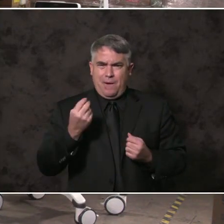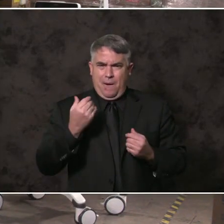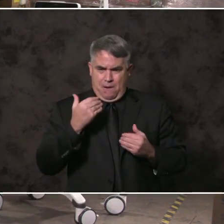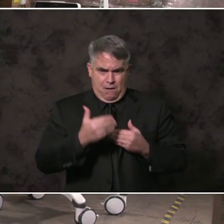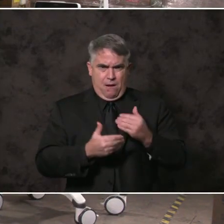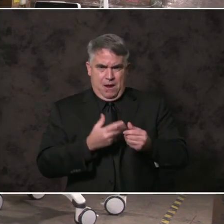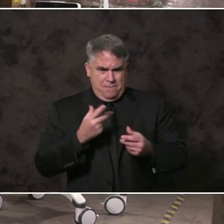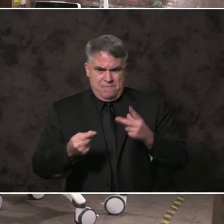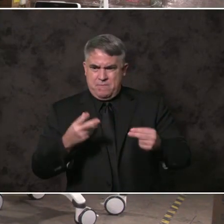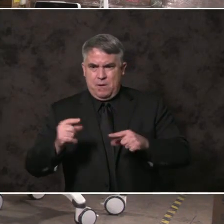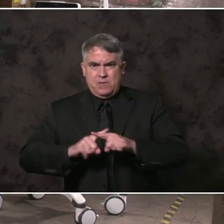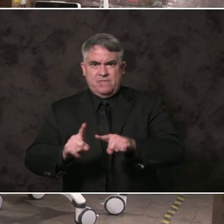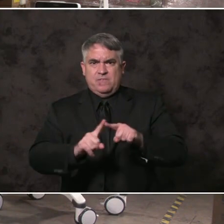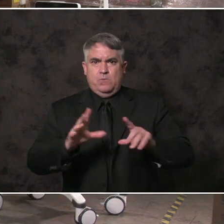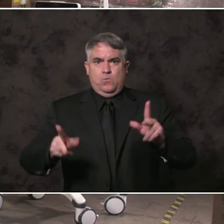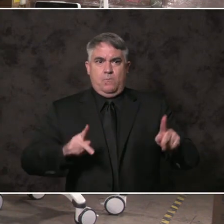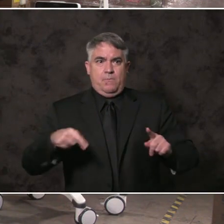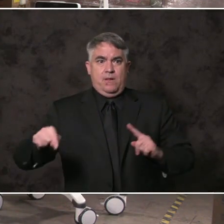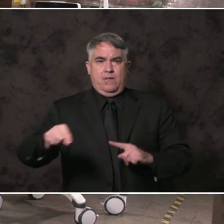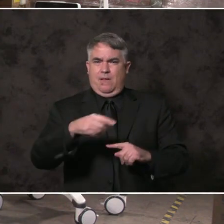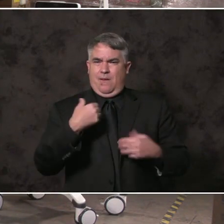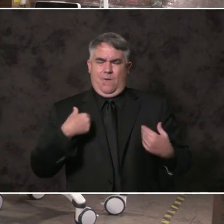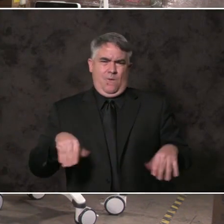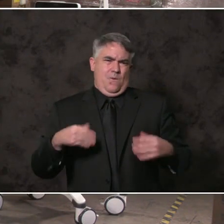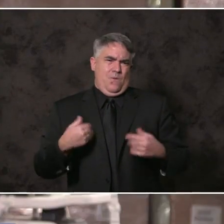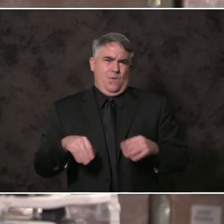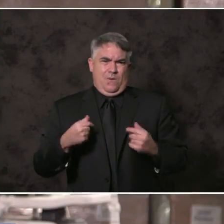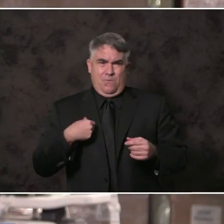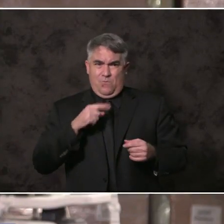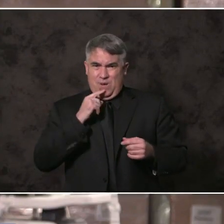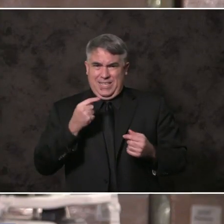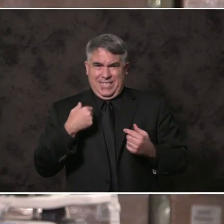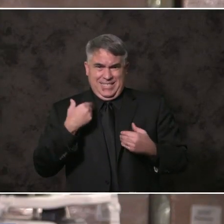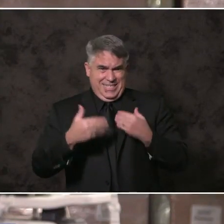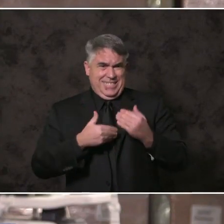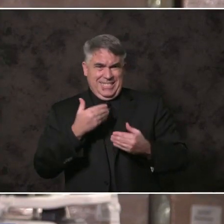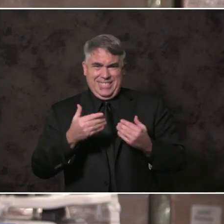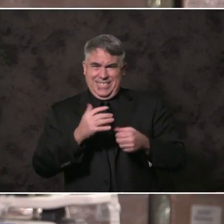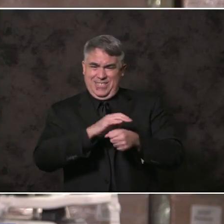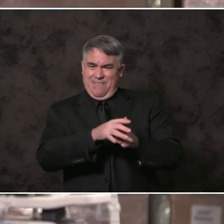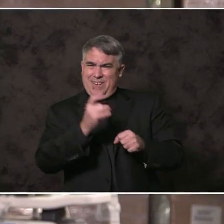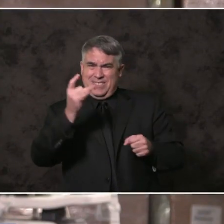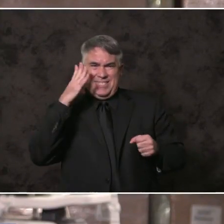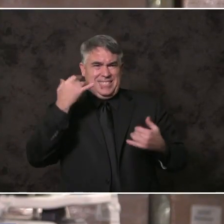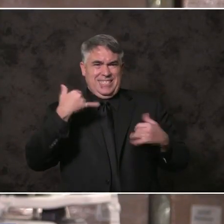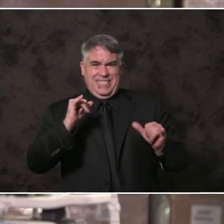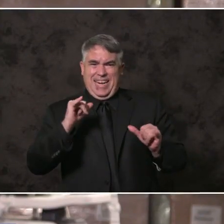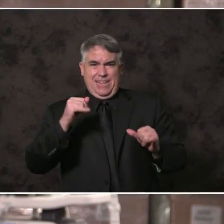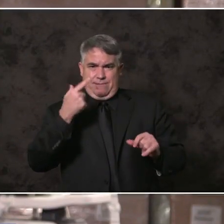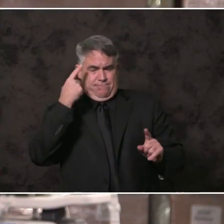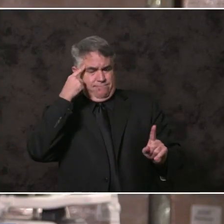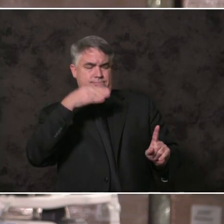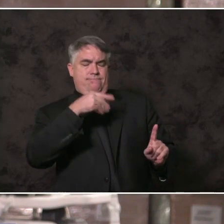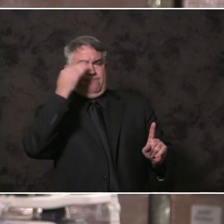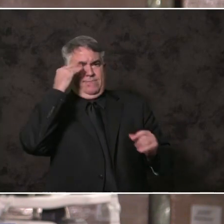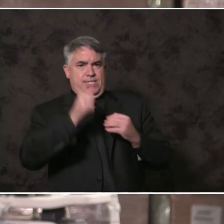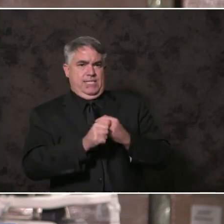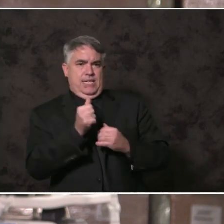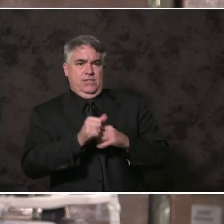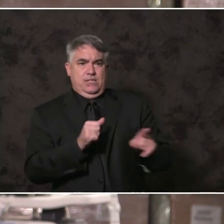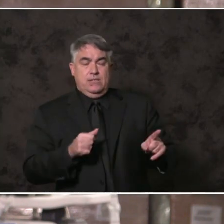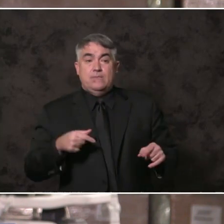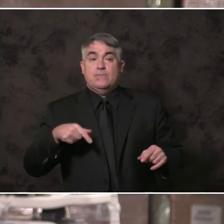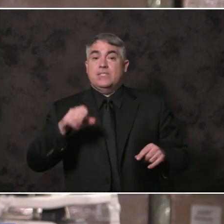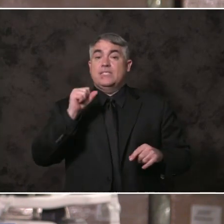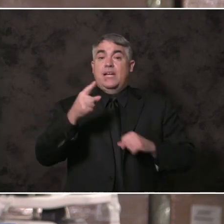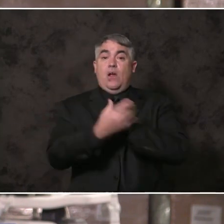the harsh reality of this global pandemic is well known. Leading the county's public health response has been